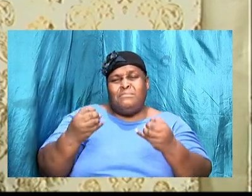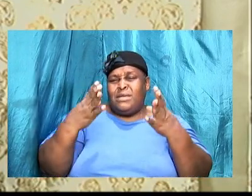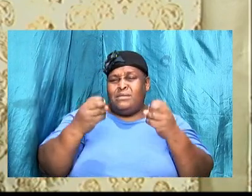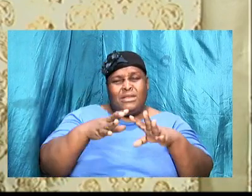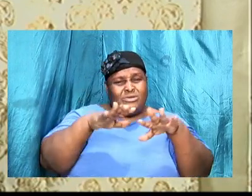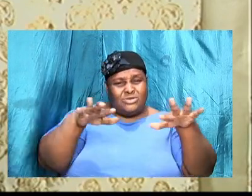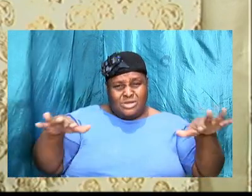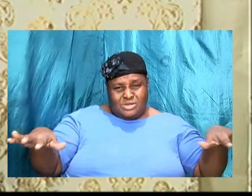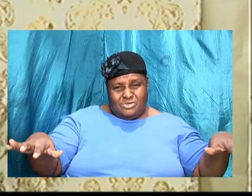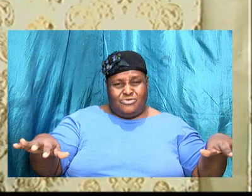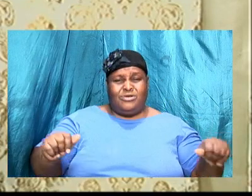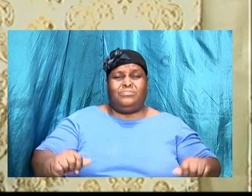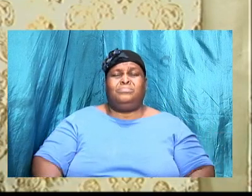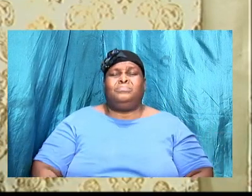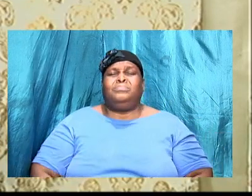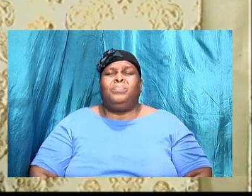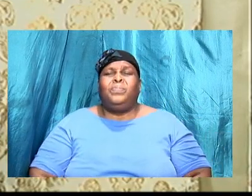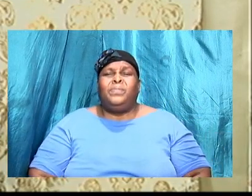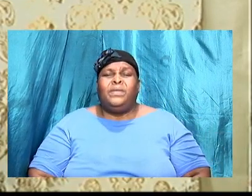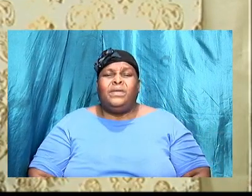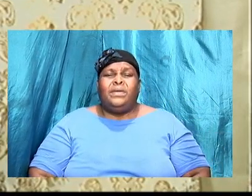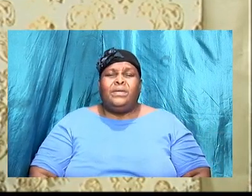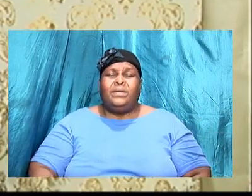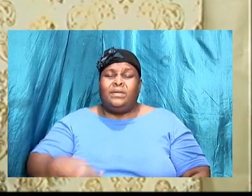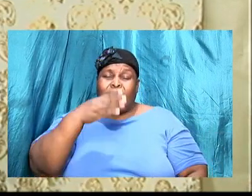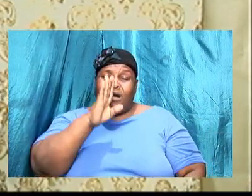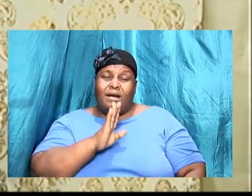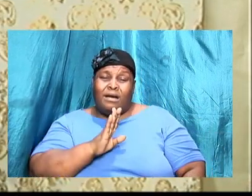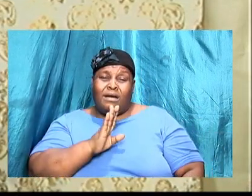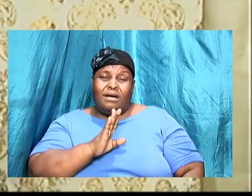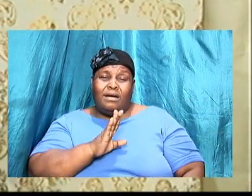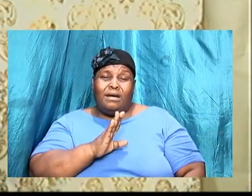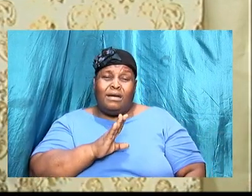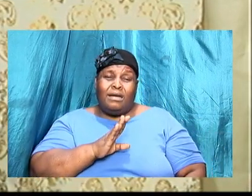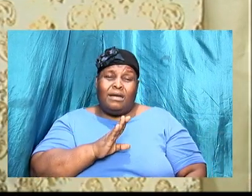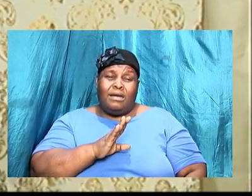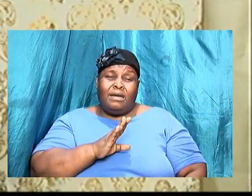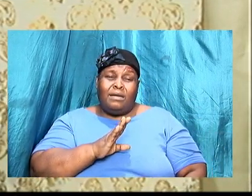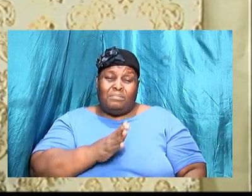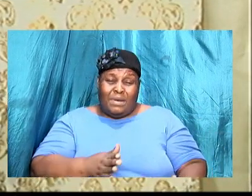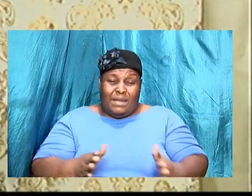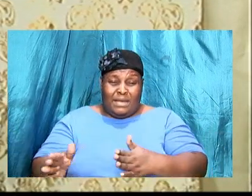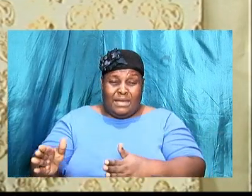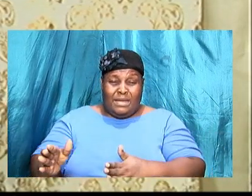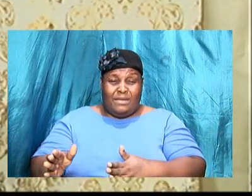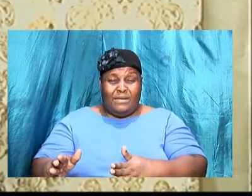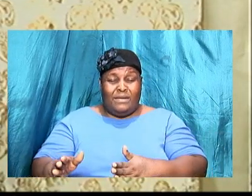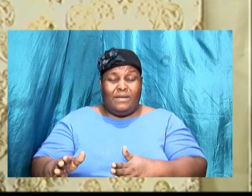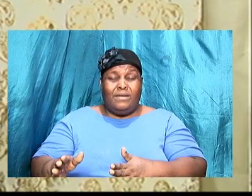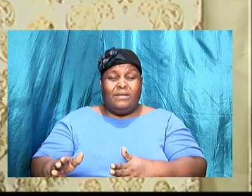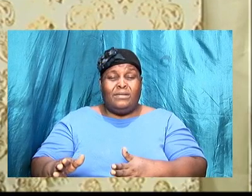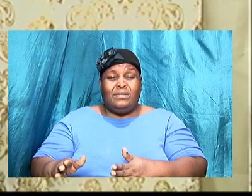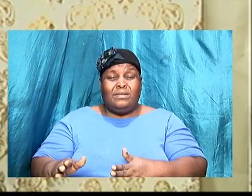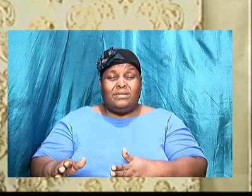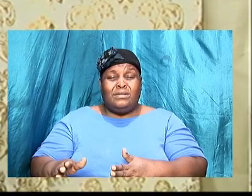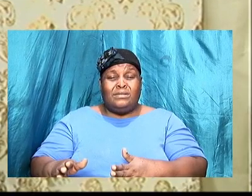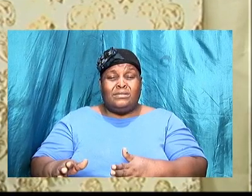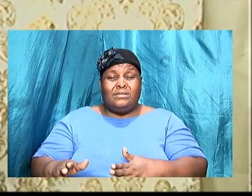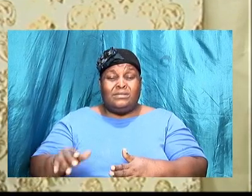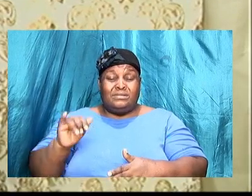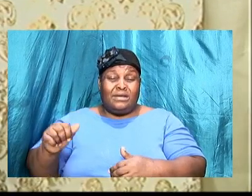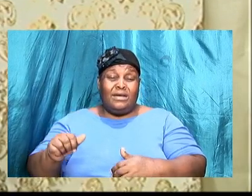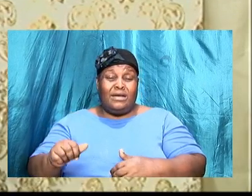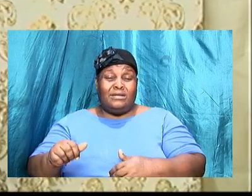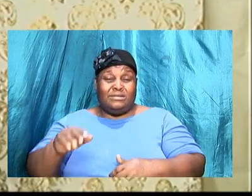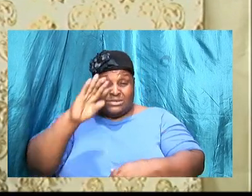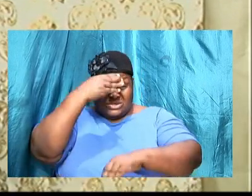innumerable. God's design was for the seed of the promise to come through Abraham and his